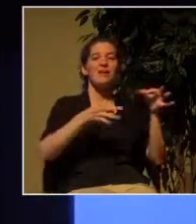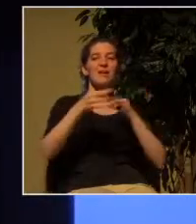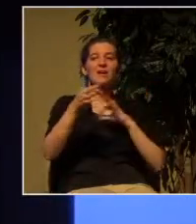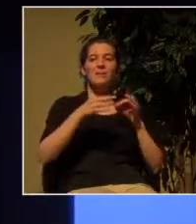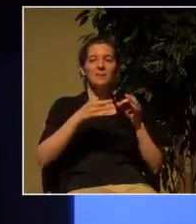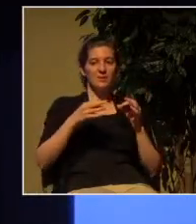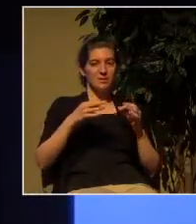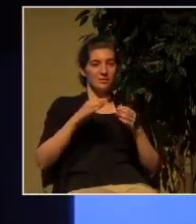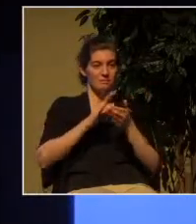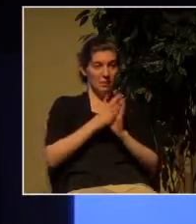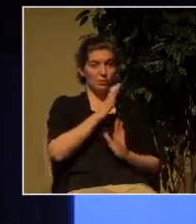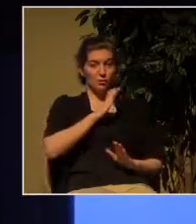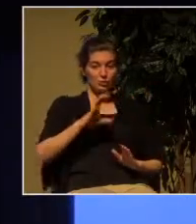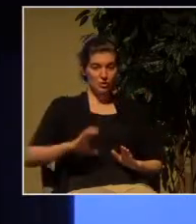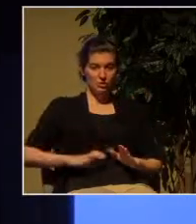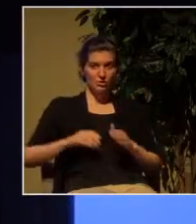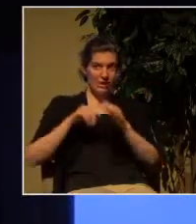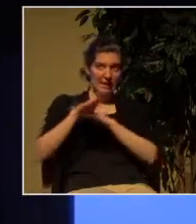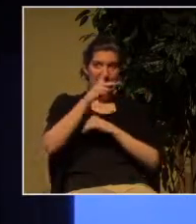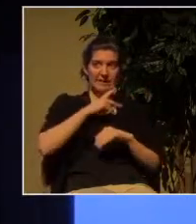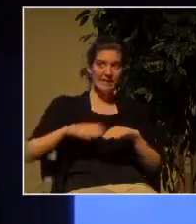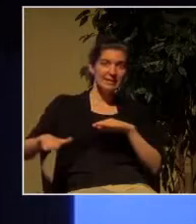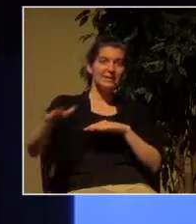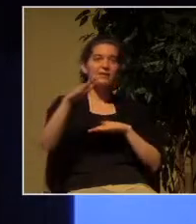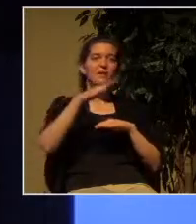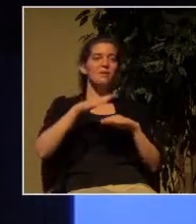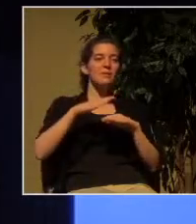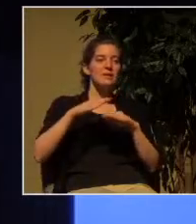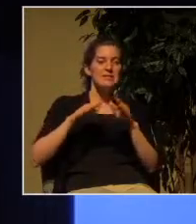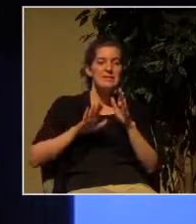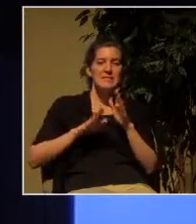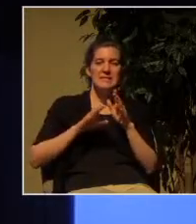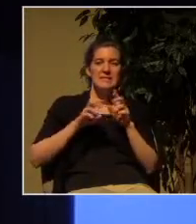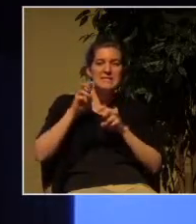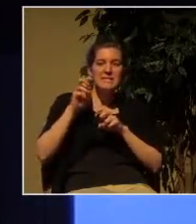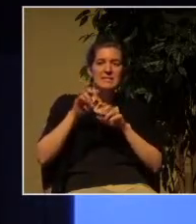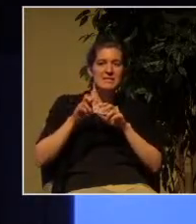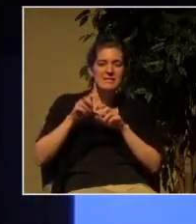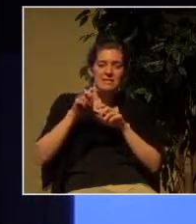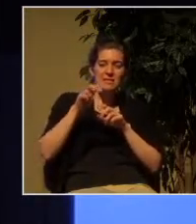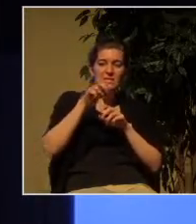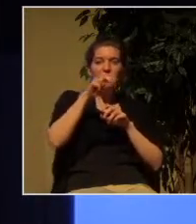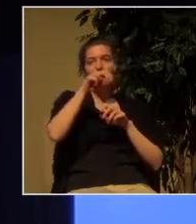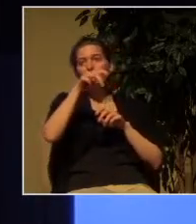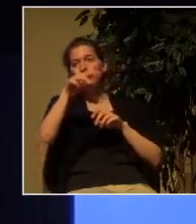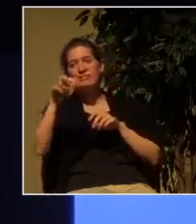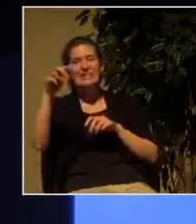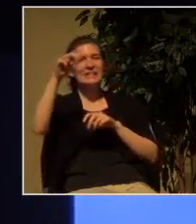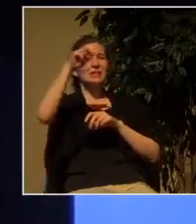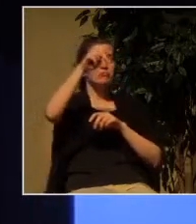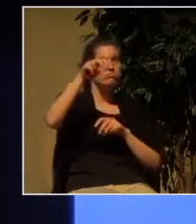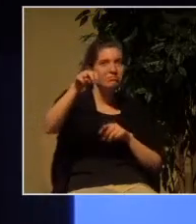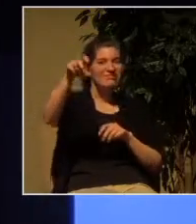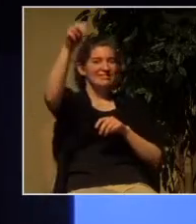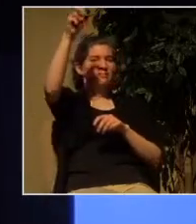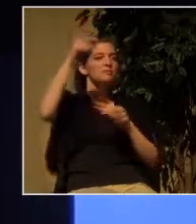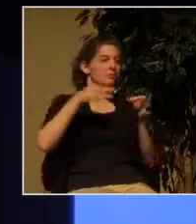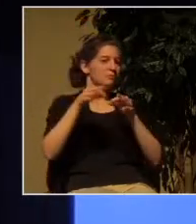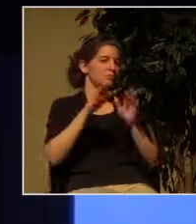cannot be lived in natural strength the road is narrow